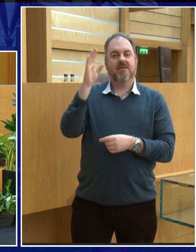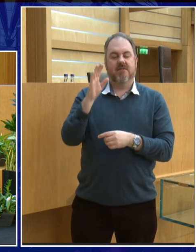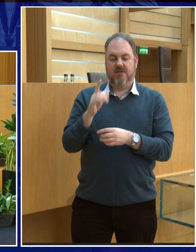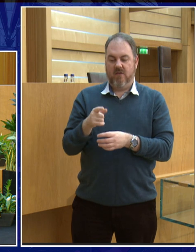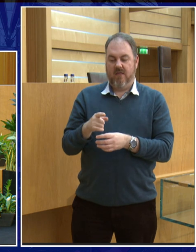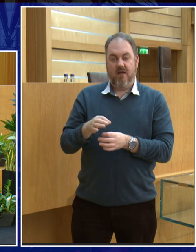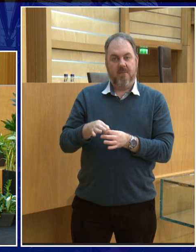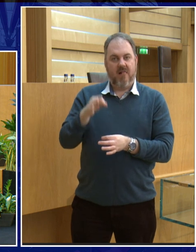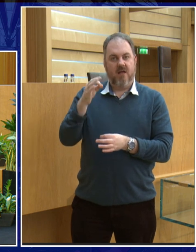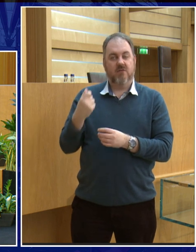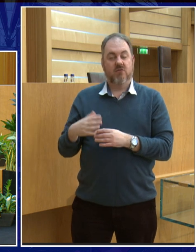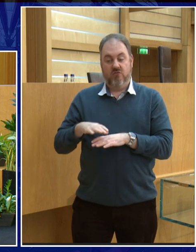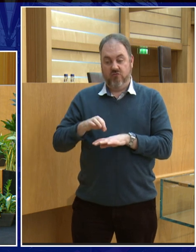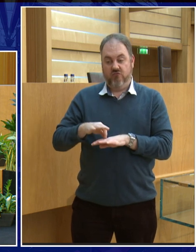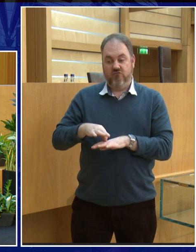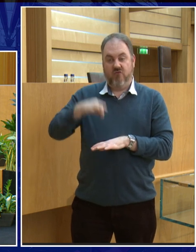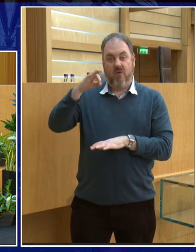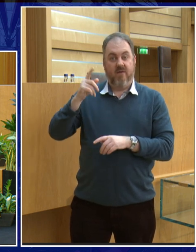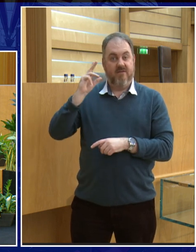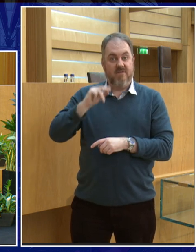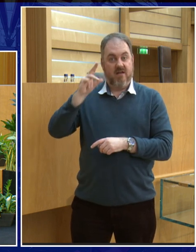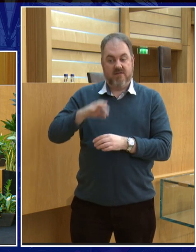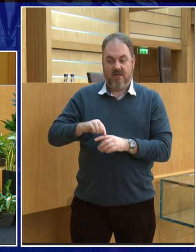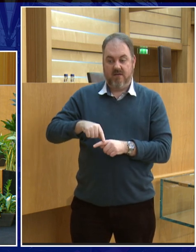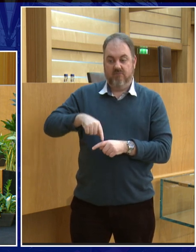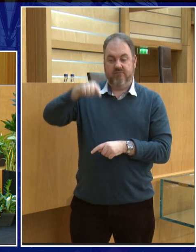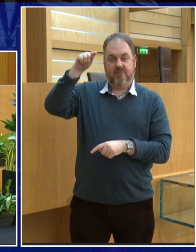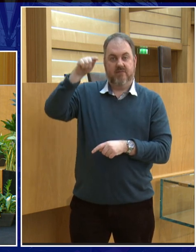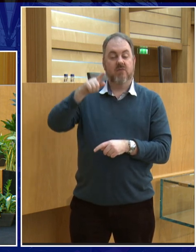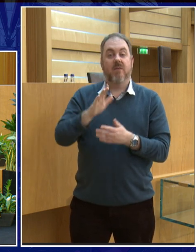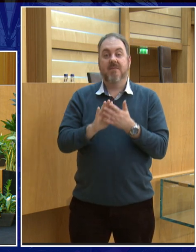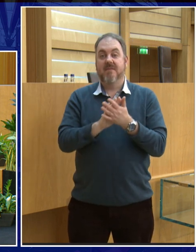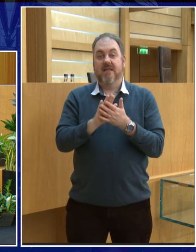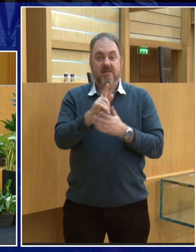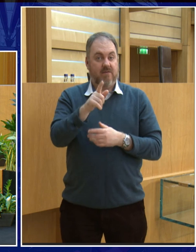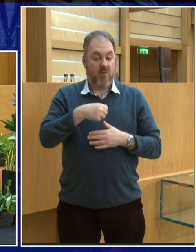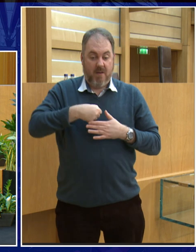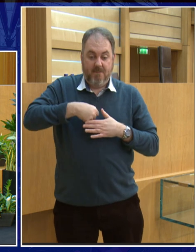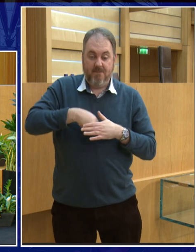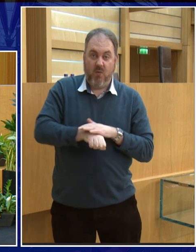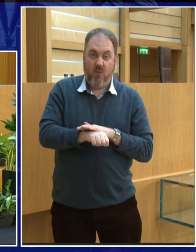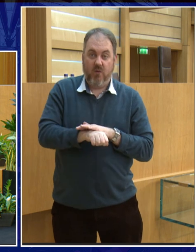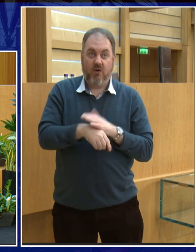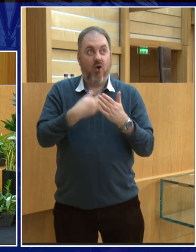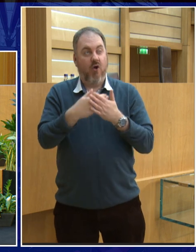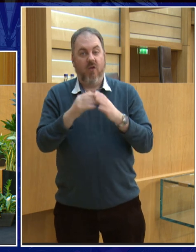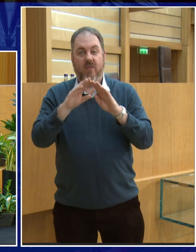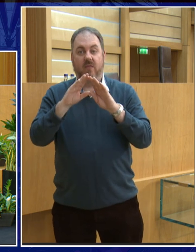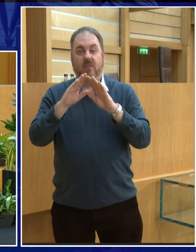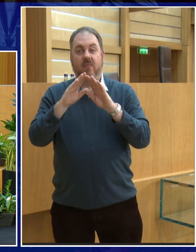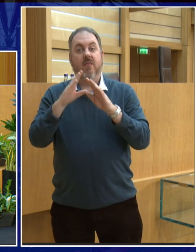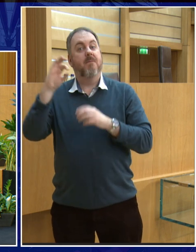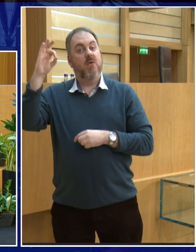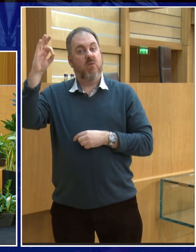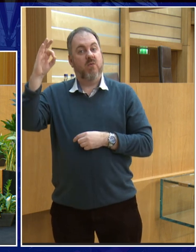you might get taller plants. And if you, as a baby, if you were born on the moon and you grew up on the moon, you'd probably be taller